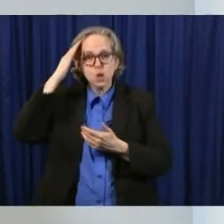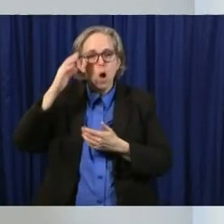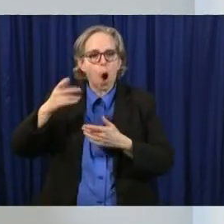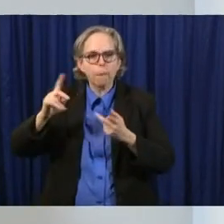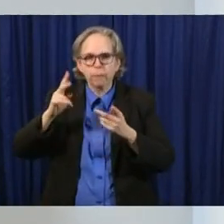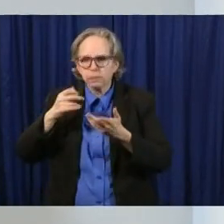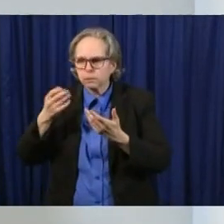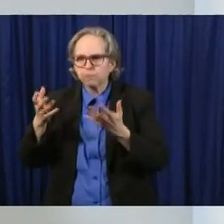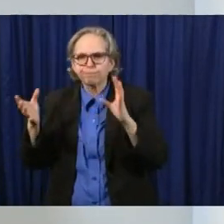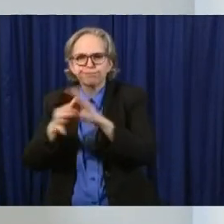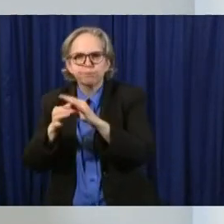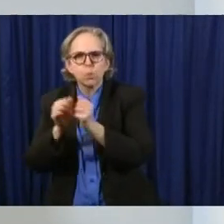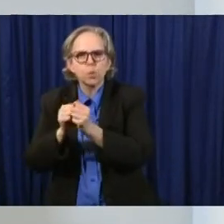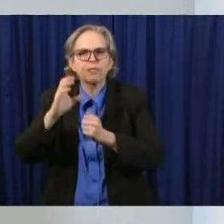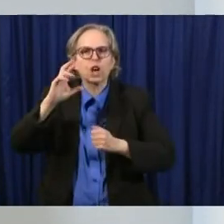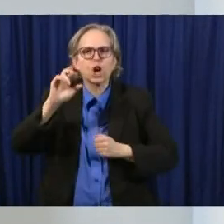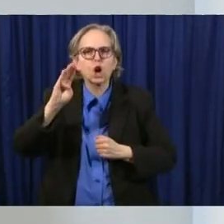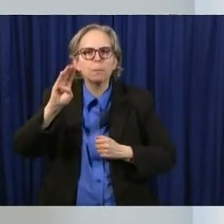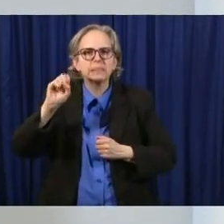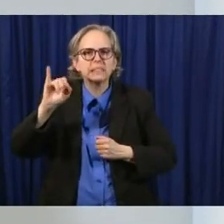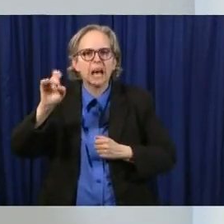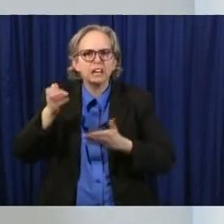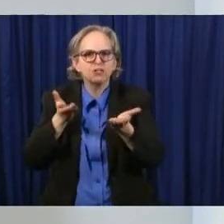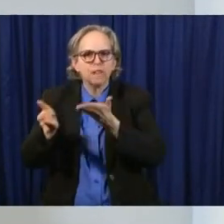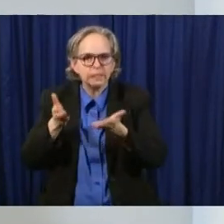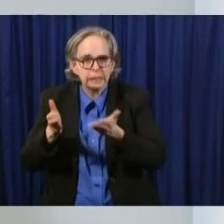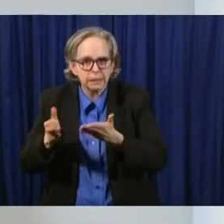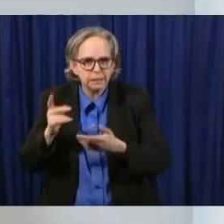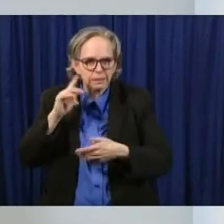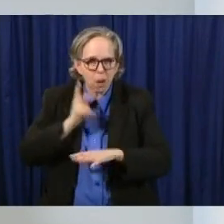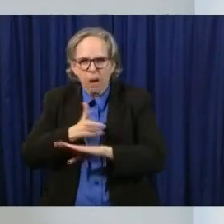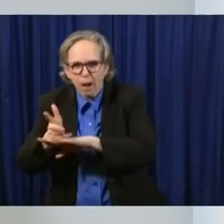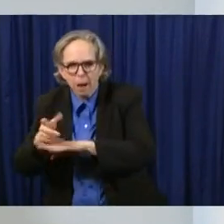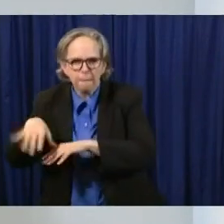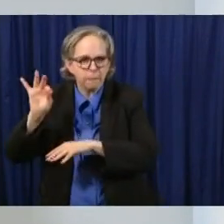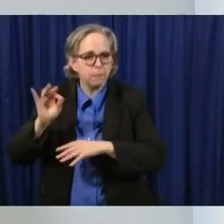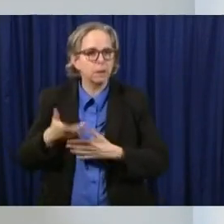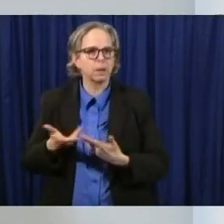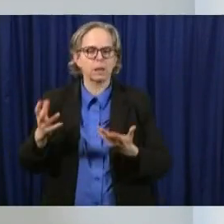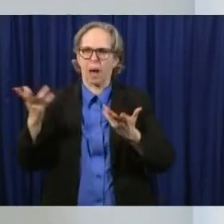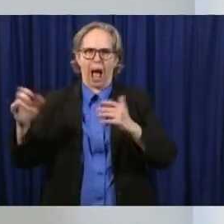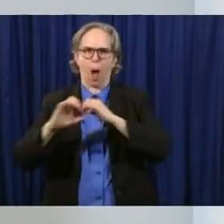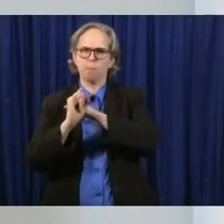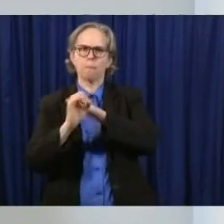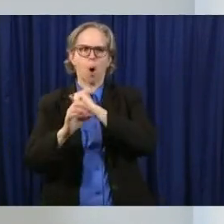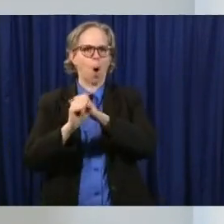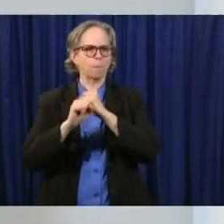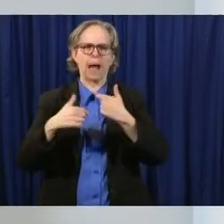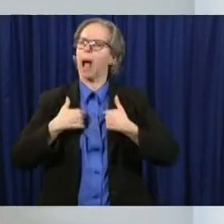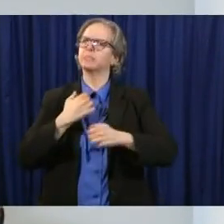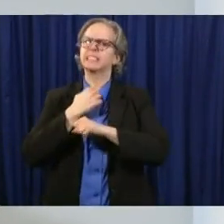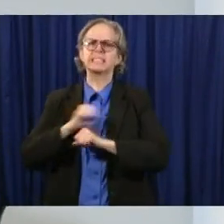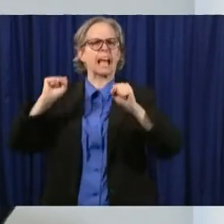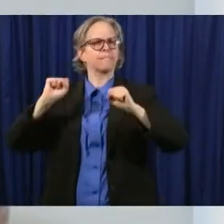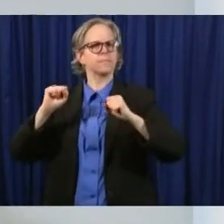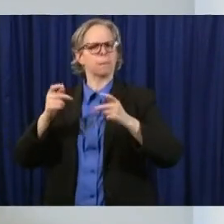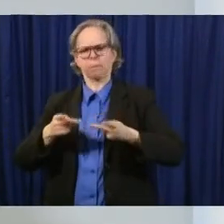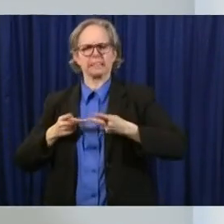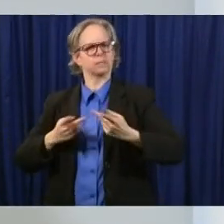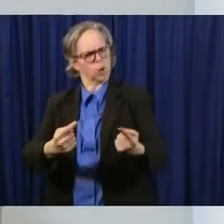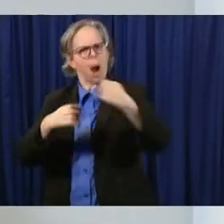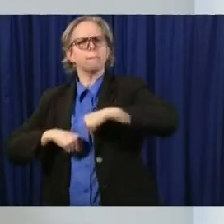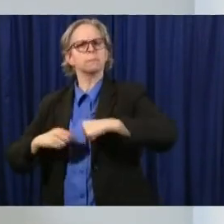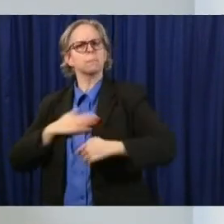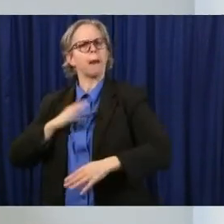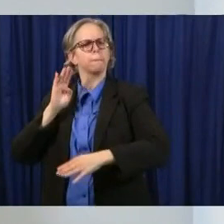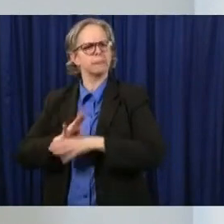to businesses are going to be promoting themselves as the safest place to go do whatever it is that they sell because they're going to talk